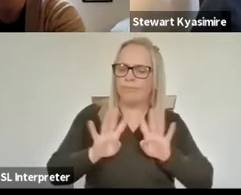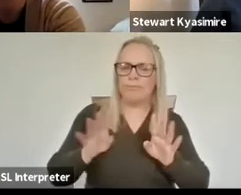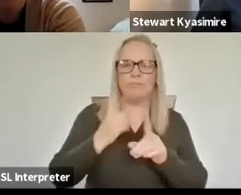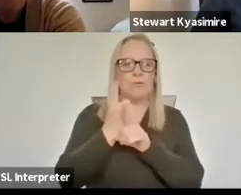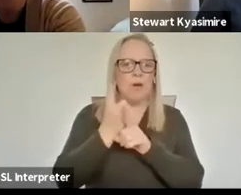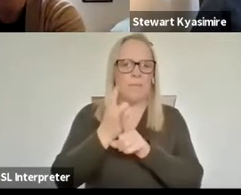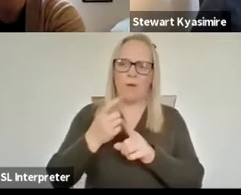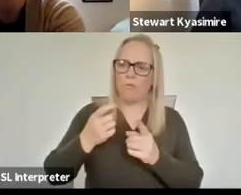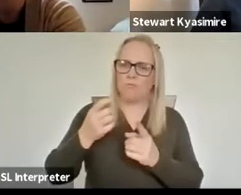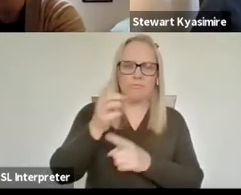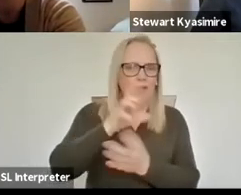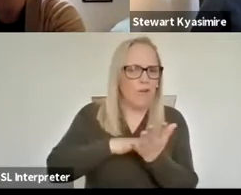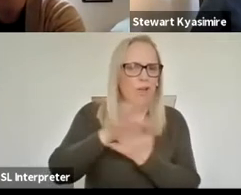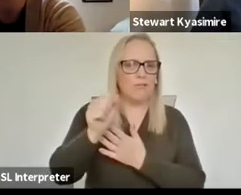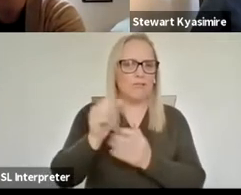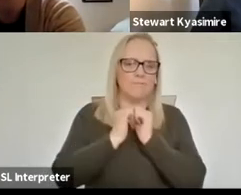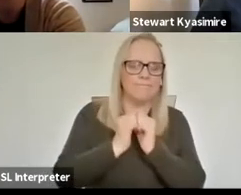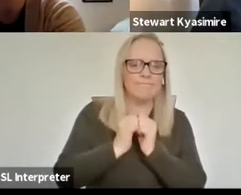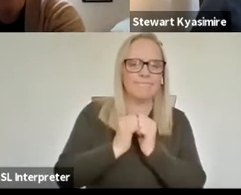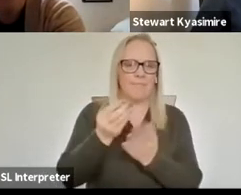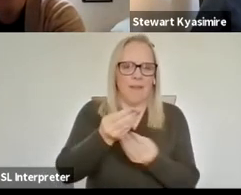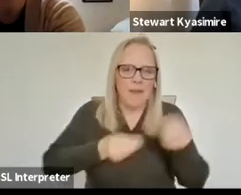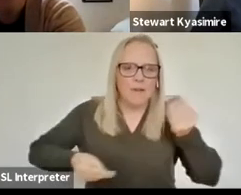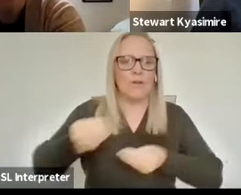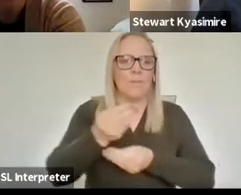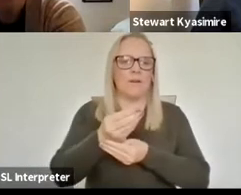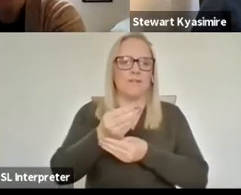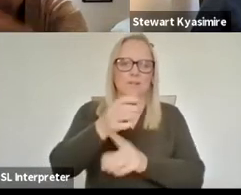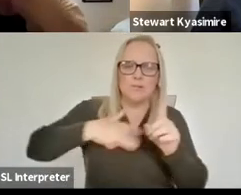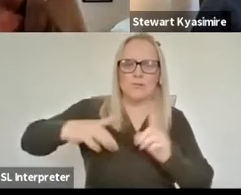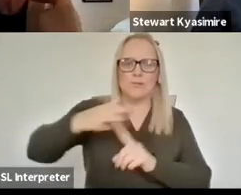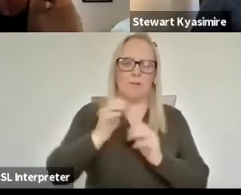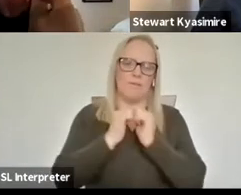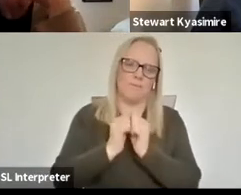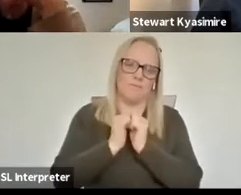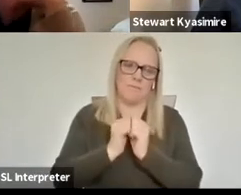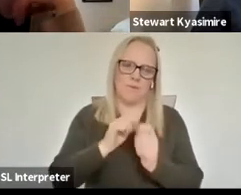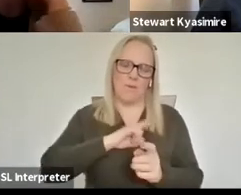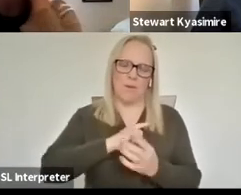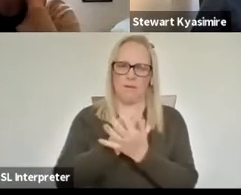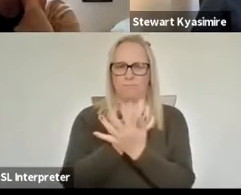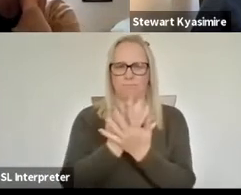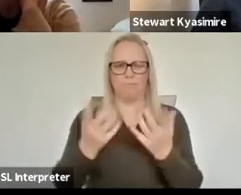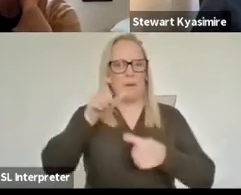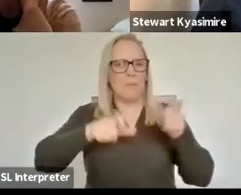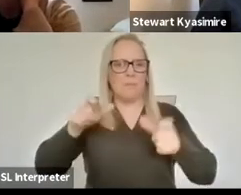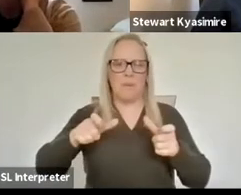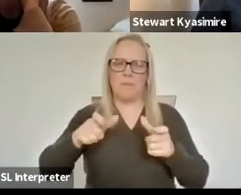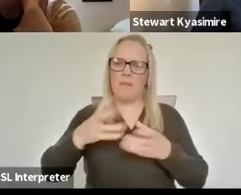social value and economic value from the perspective of many different types of people engaged in academic study and arts practice.